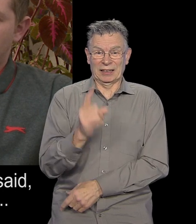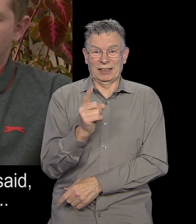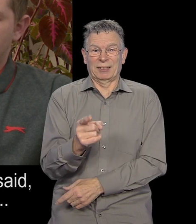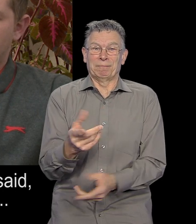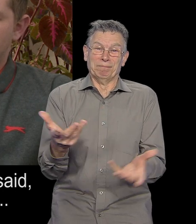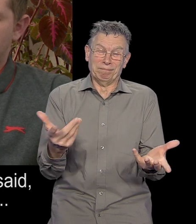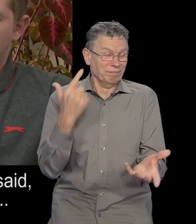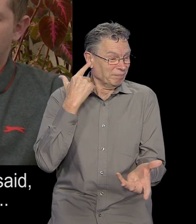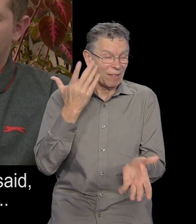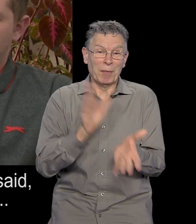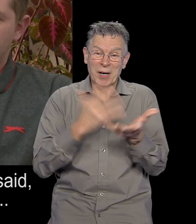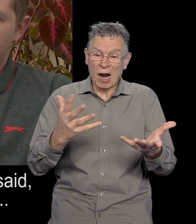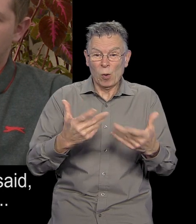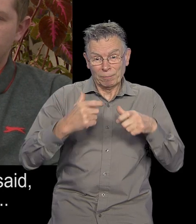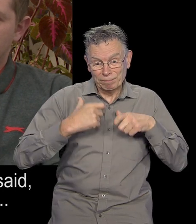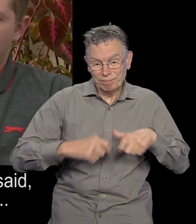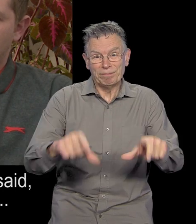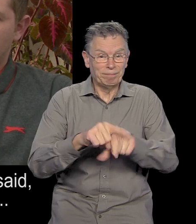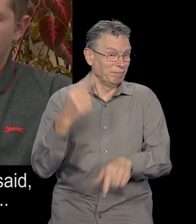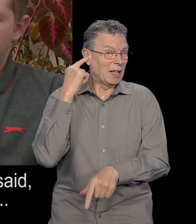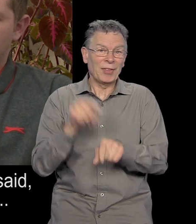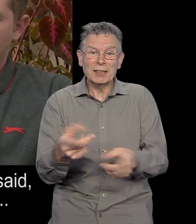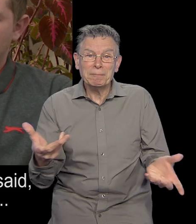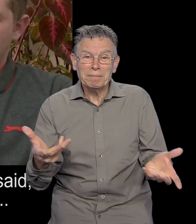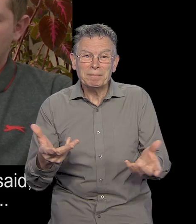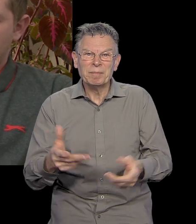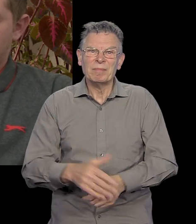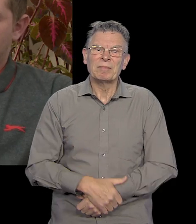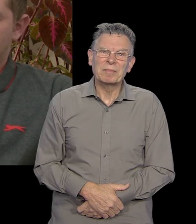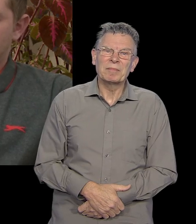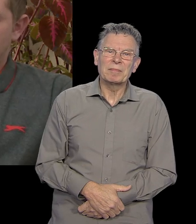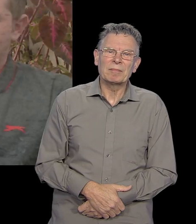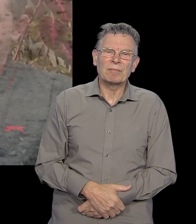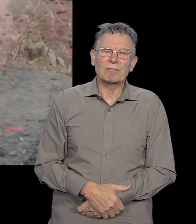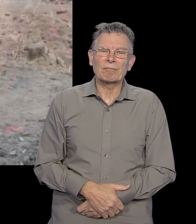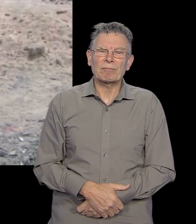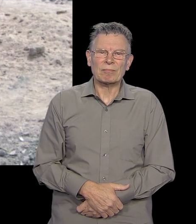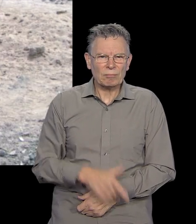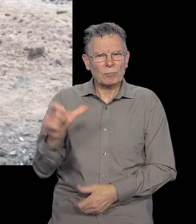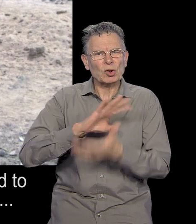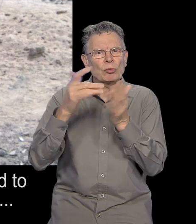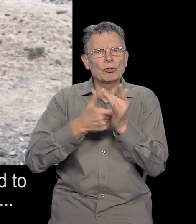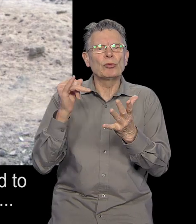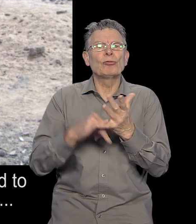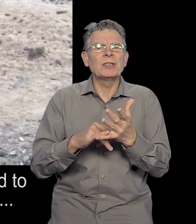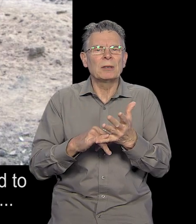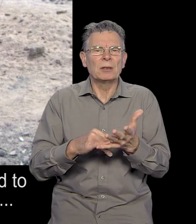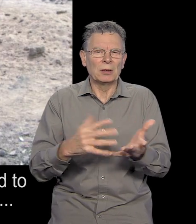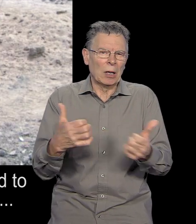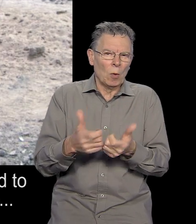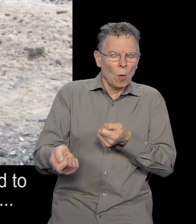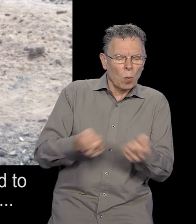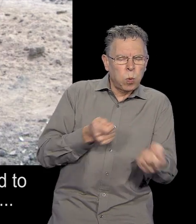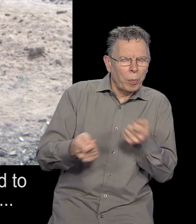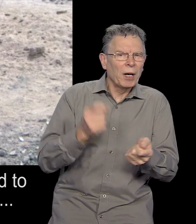it, he pretty much said it's, it's, that's it, sort of thing. You'll have to see how it goes from here. Though Chris has since learned to